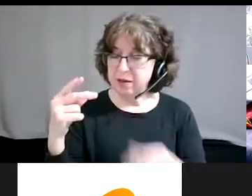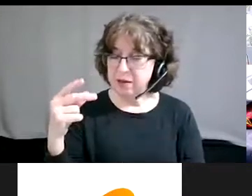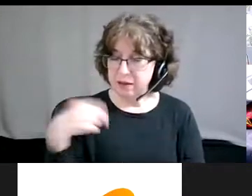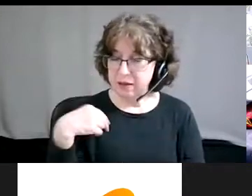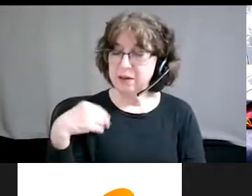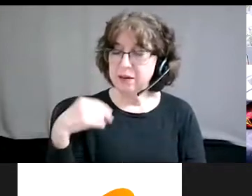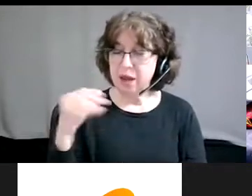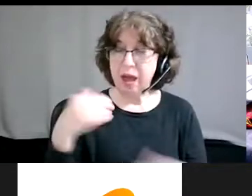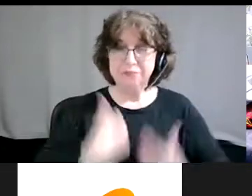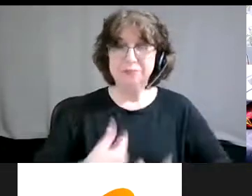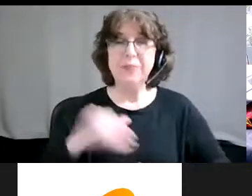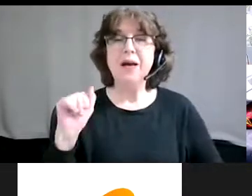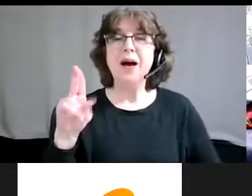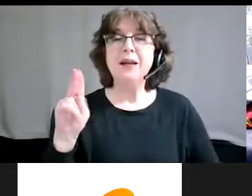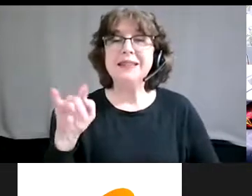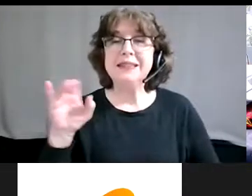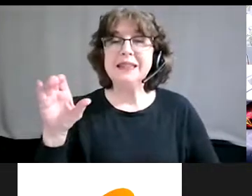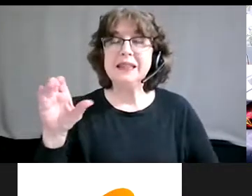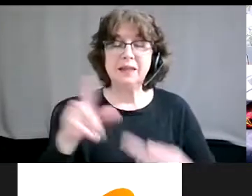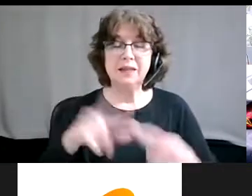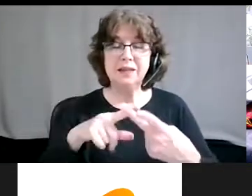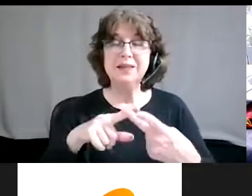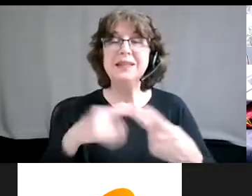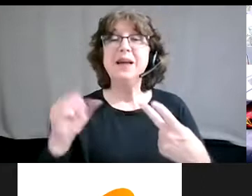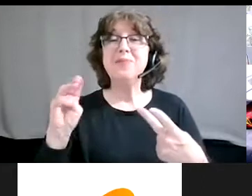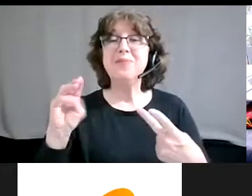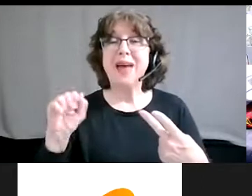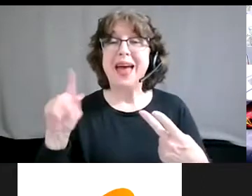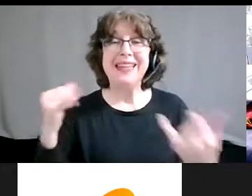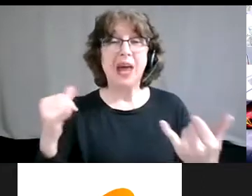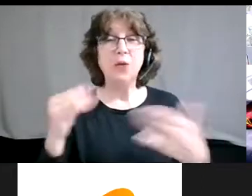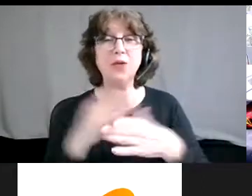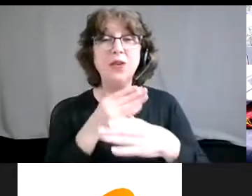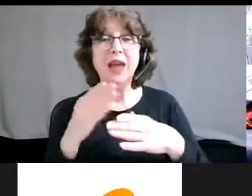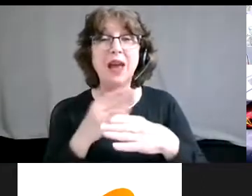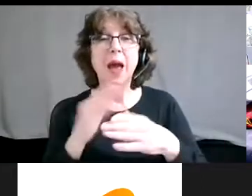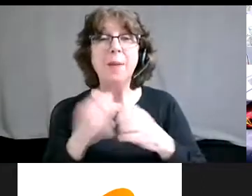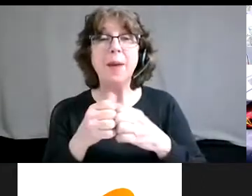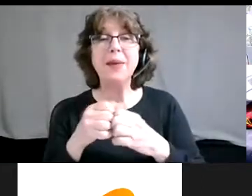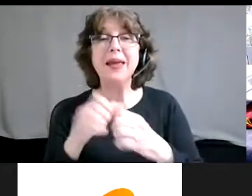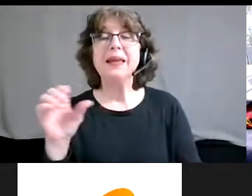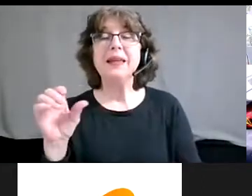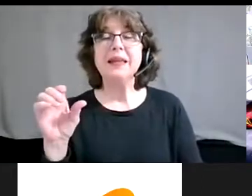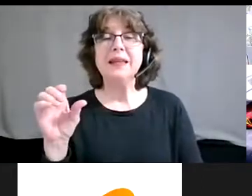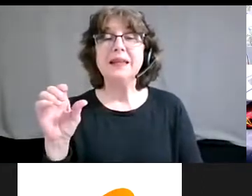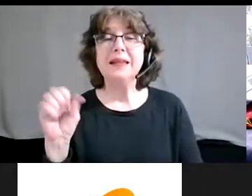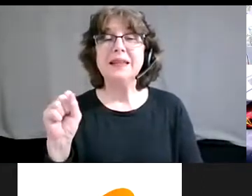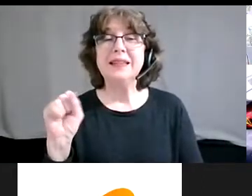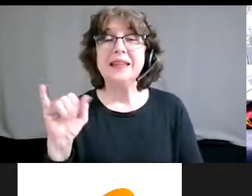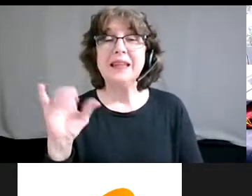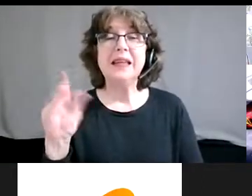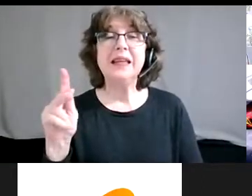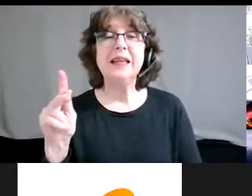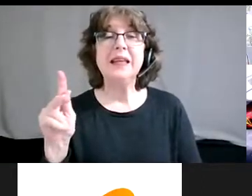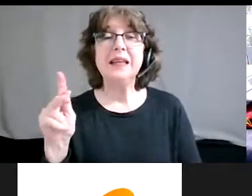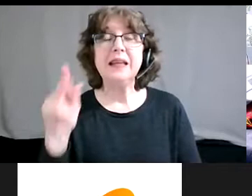being, being mad. I'm also not going to share with you about being sick. And a lot of the racialized ableism